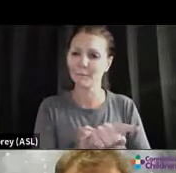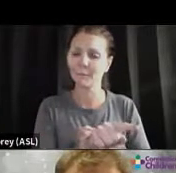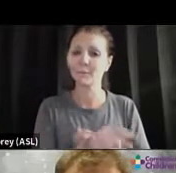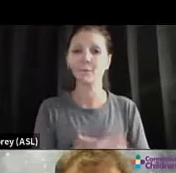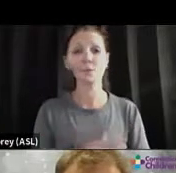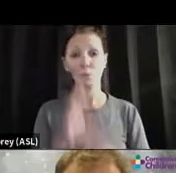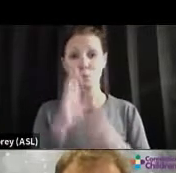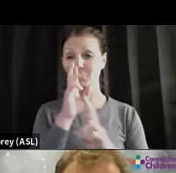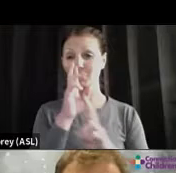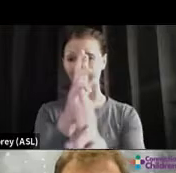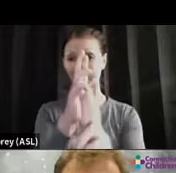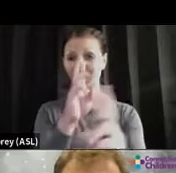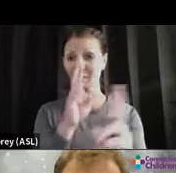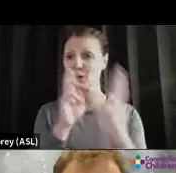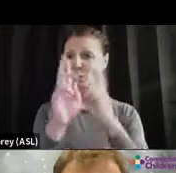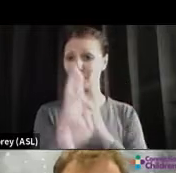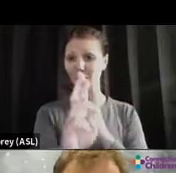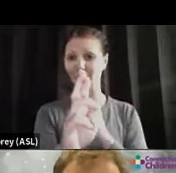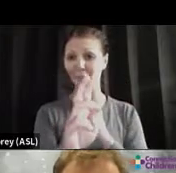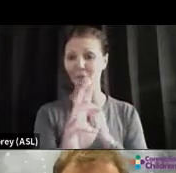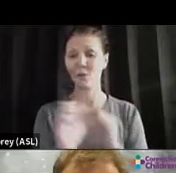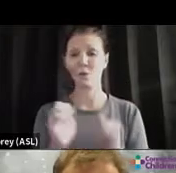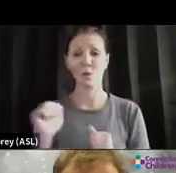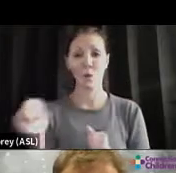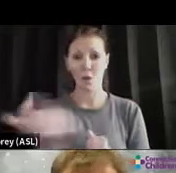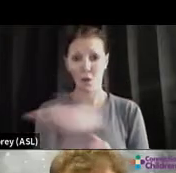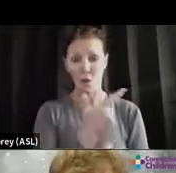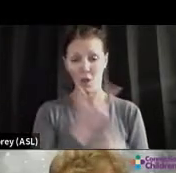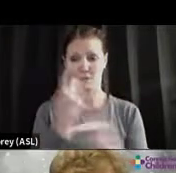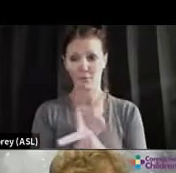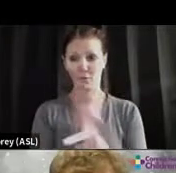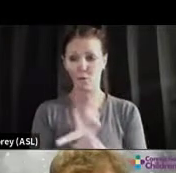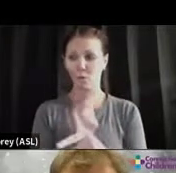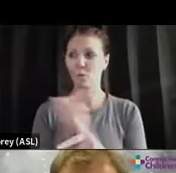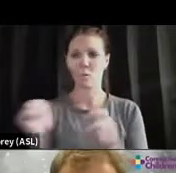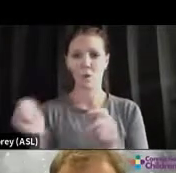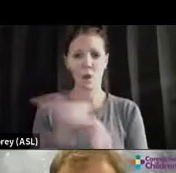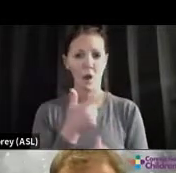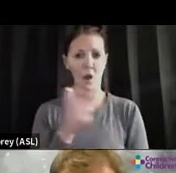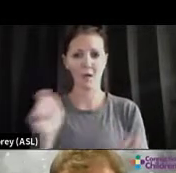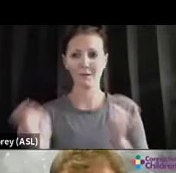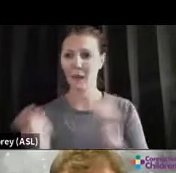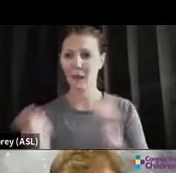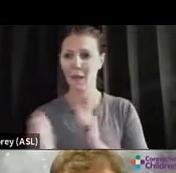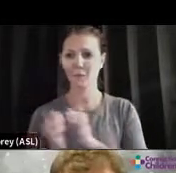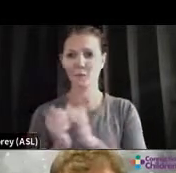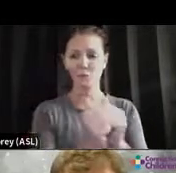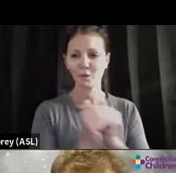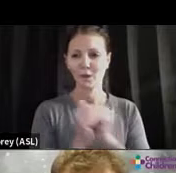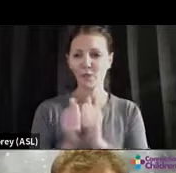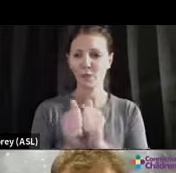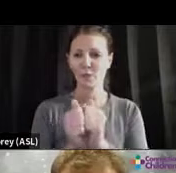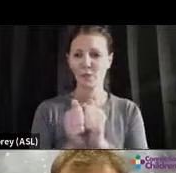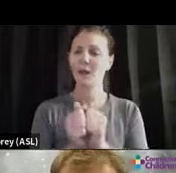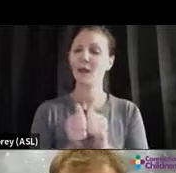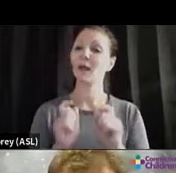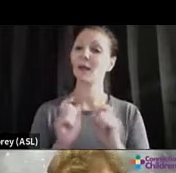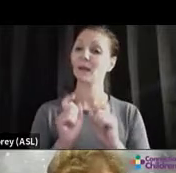still figuring it out. So if we all adapt through this together, we'll do it. Respect and give yourself space.